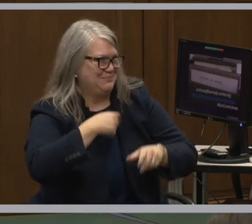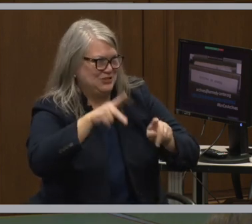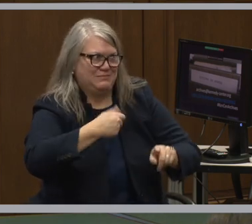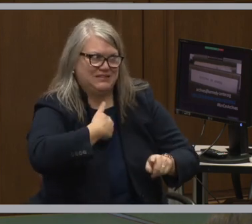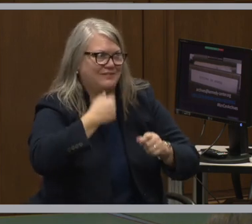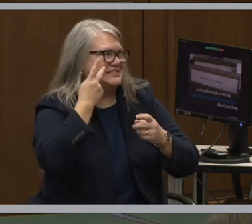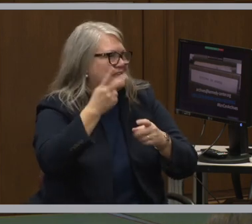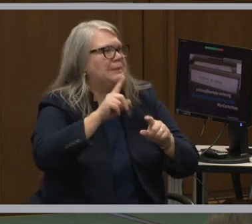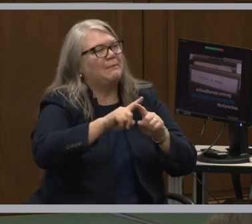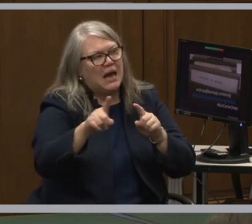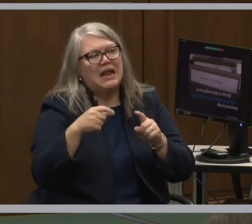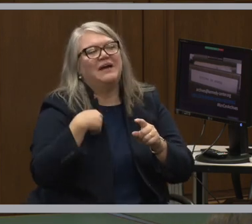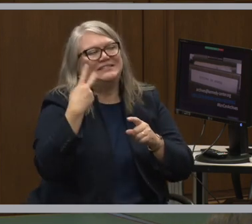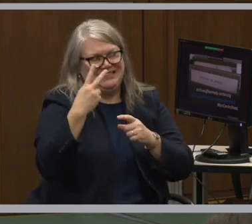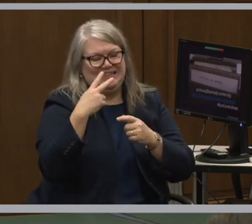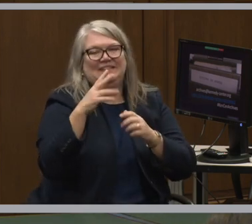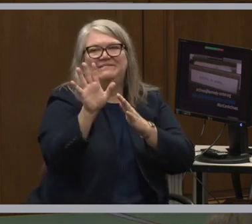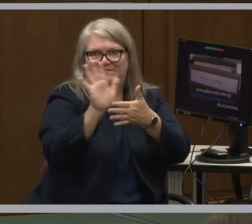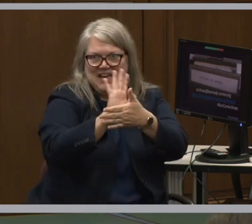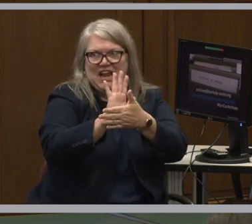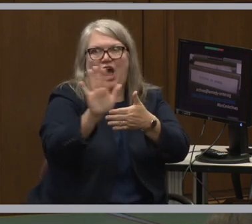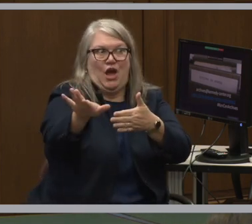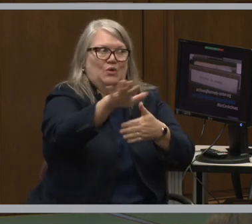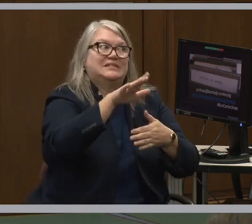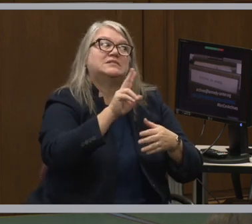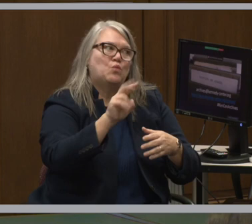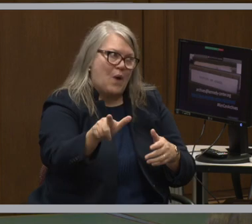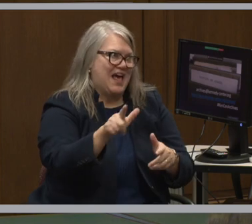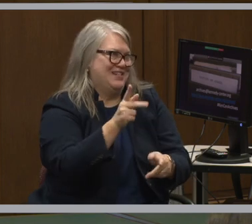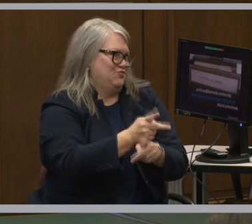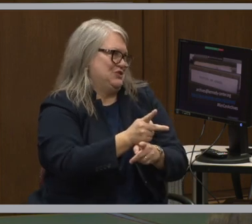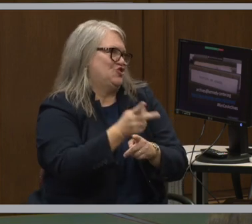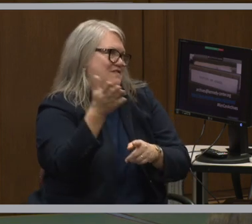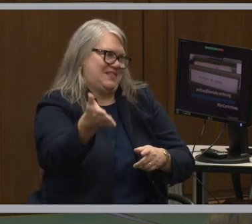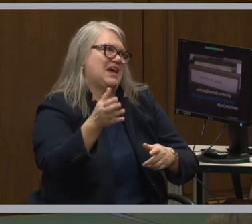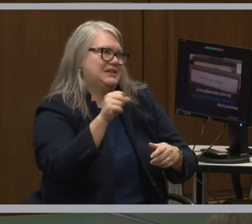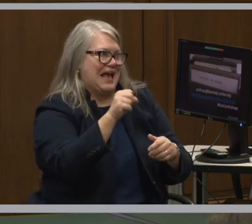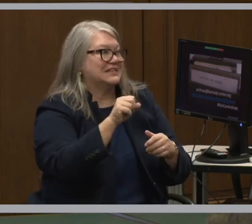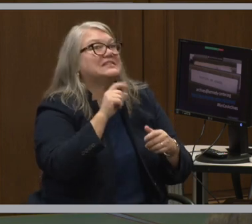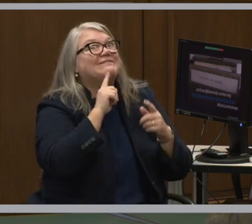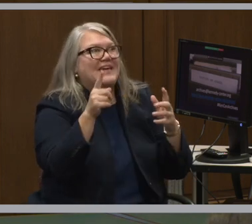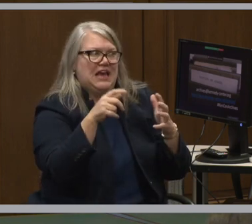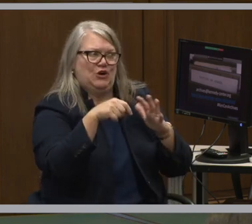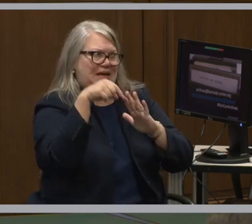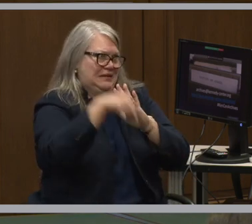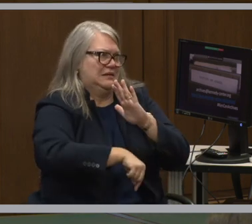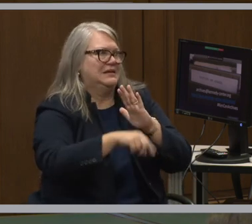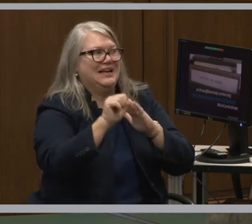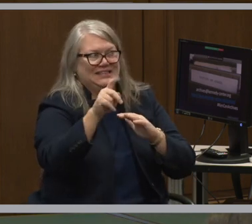but I've seen video, and it is very well cared for and very extensive.